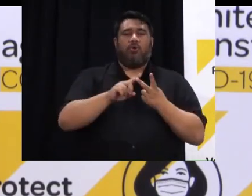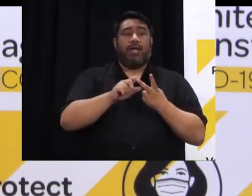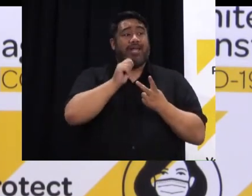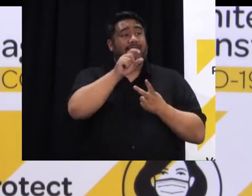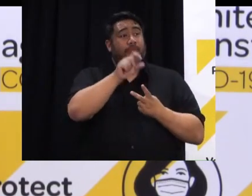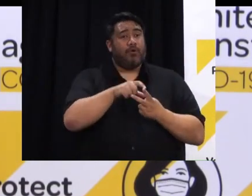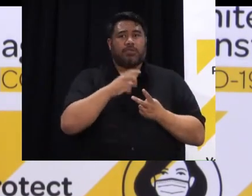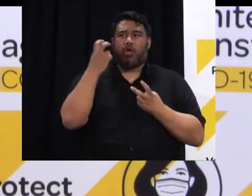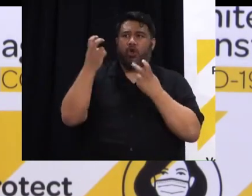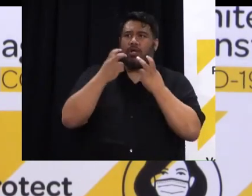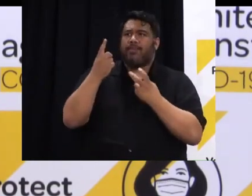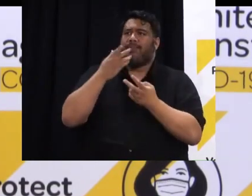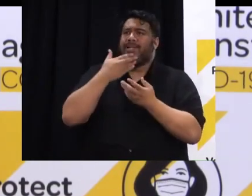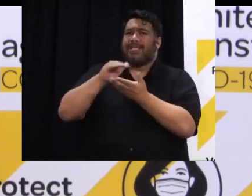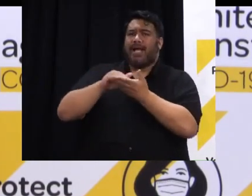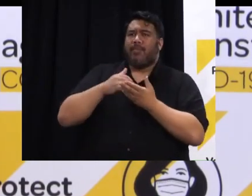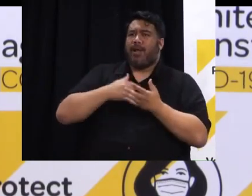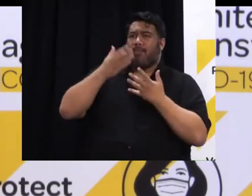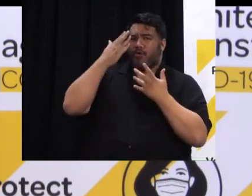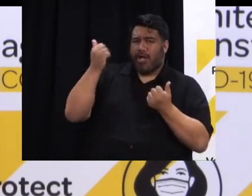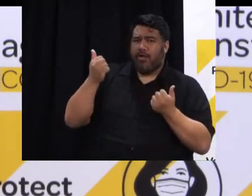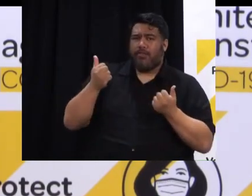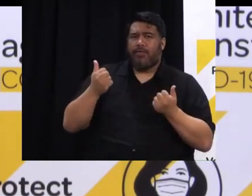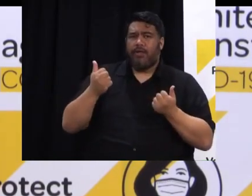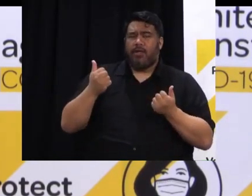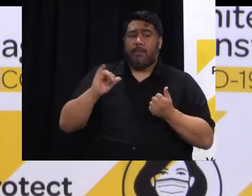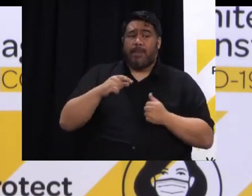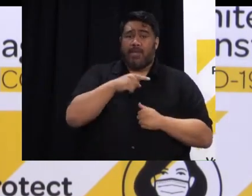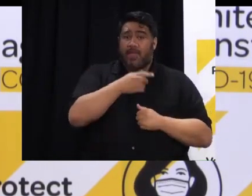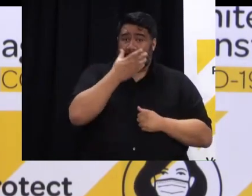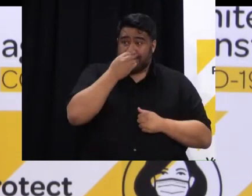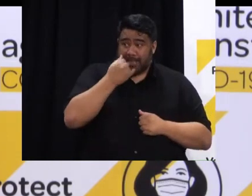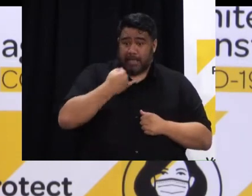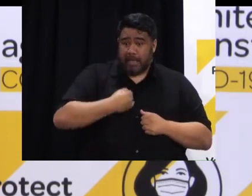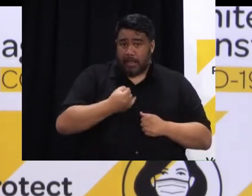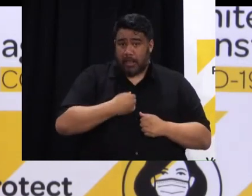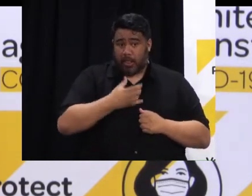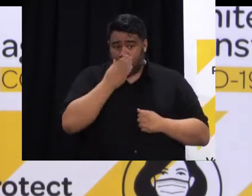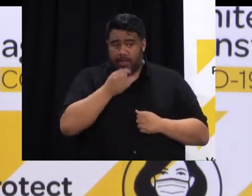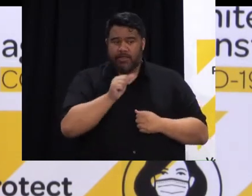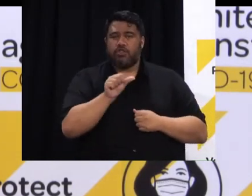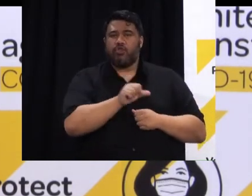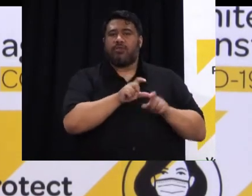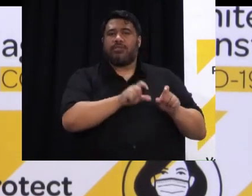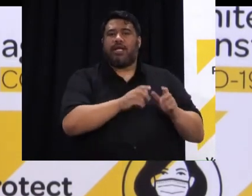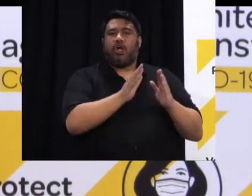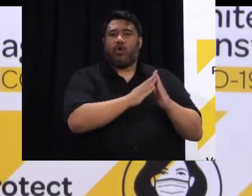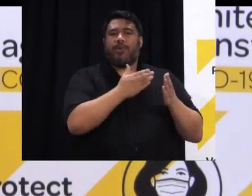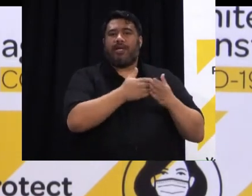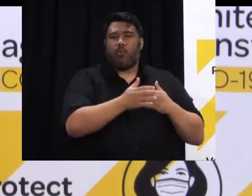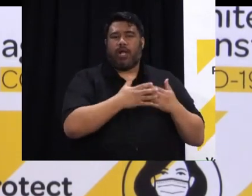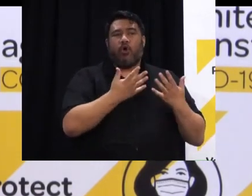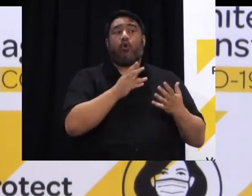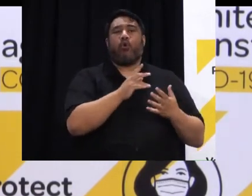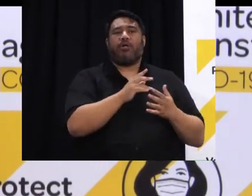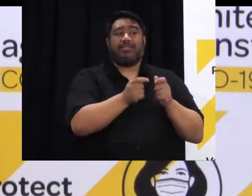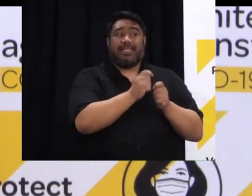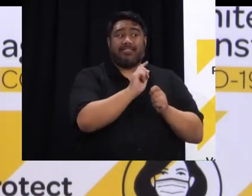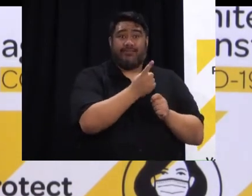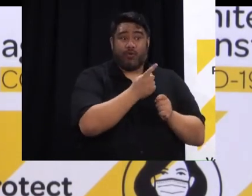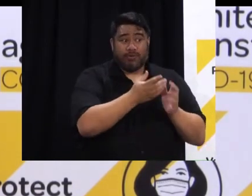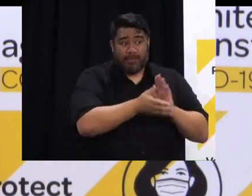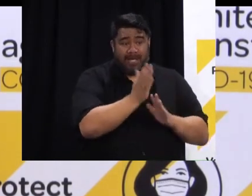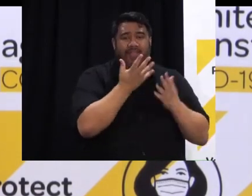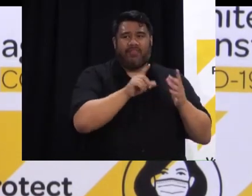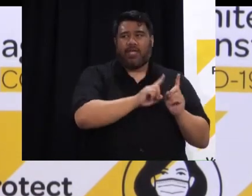is of course if you've got any symptoms that could be COVID-19 related is to stay at home and get tested first and a lot of interactions